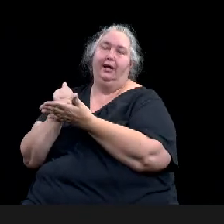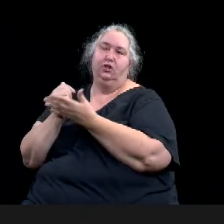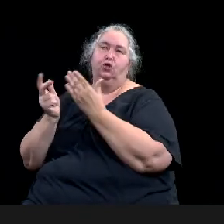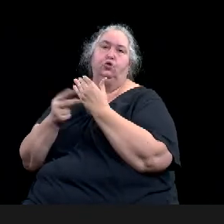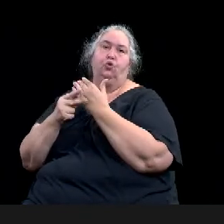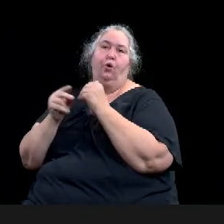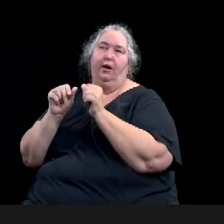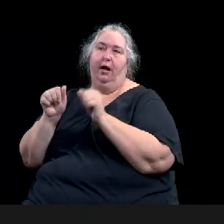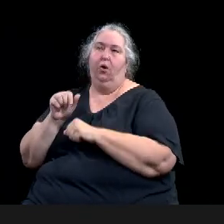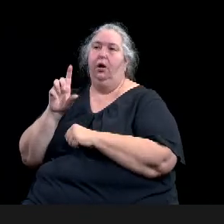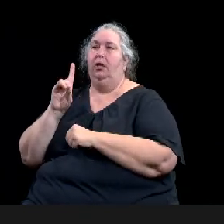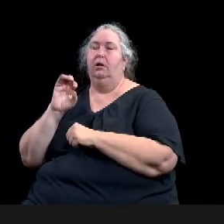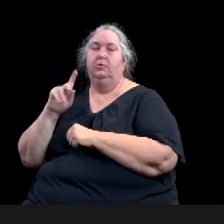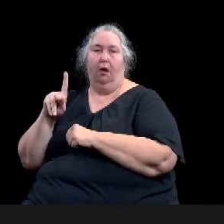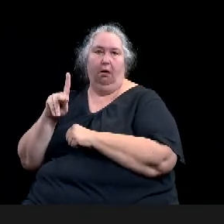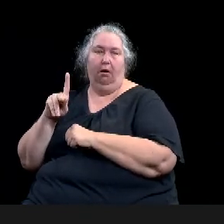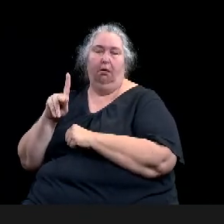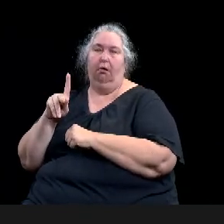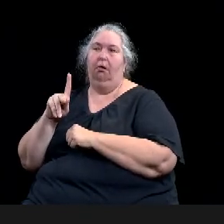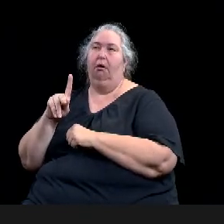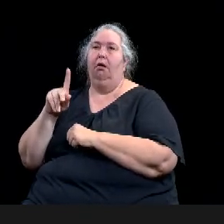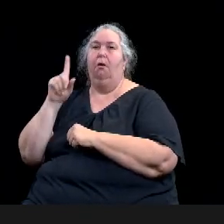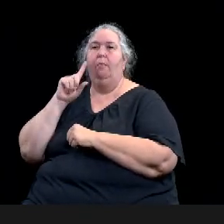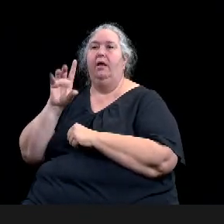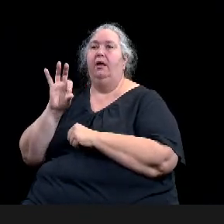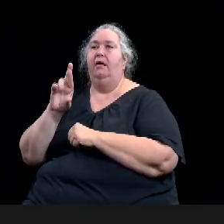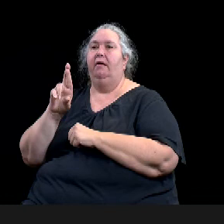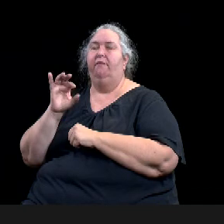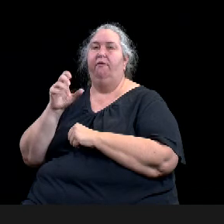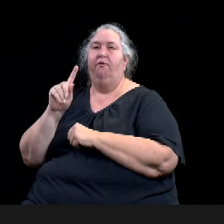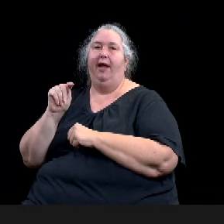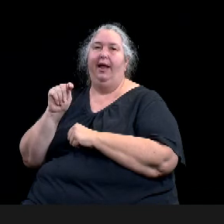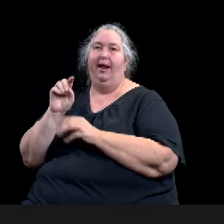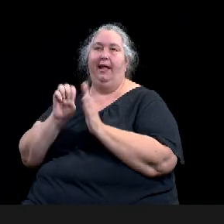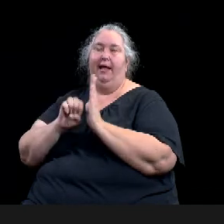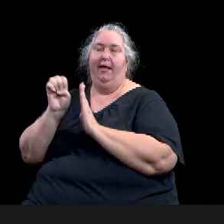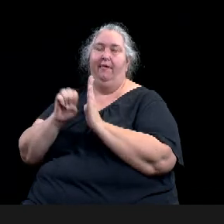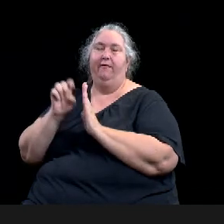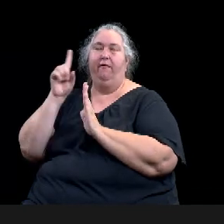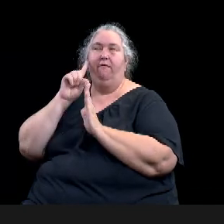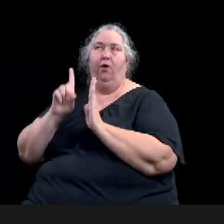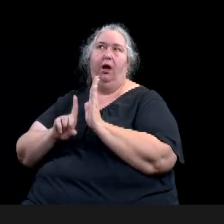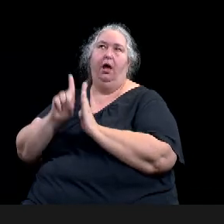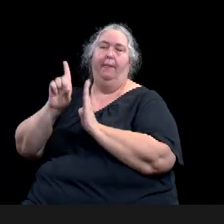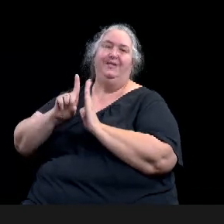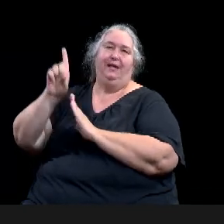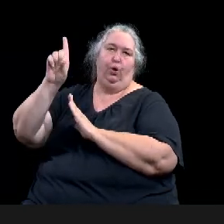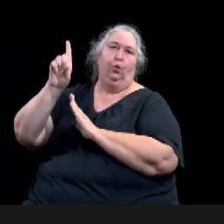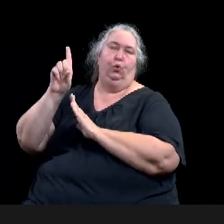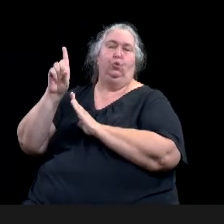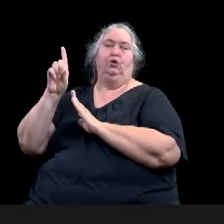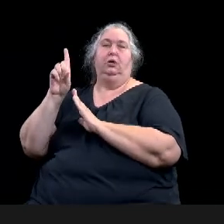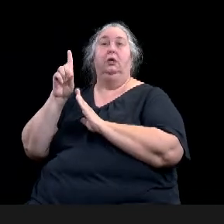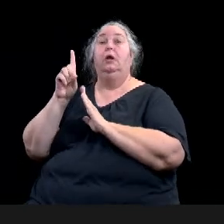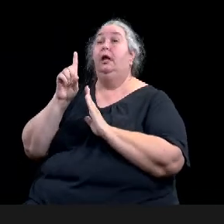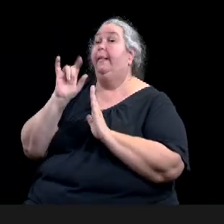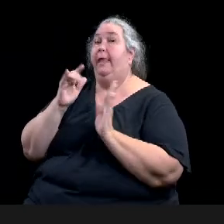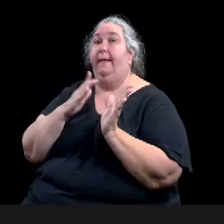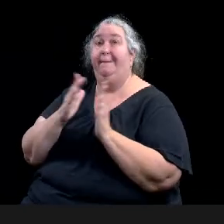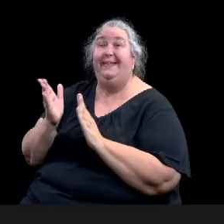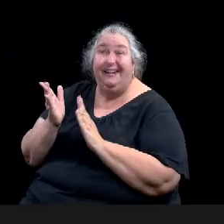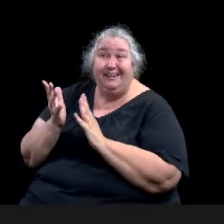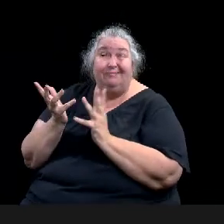What this plan does not do is build out the second level. So the second, while the second level would be built,